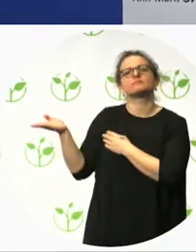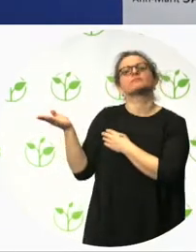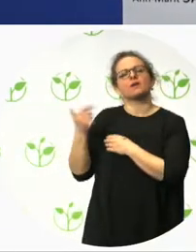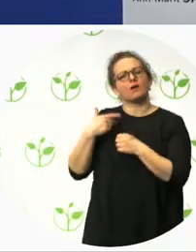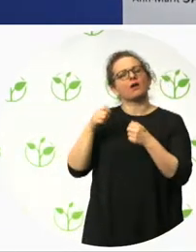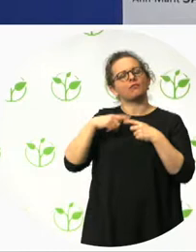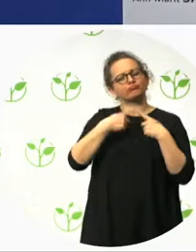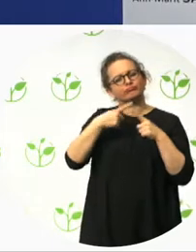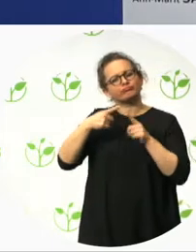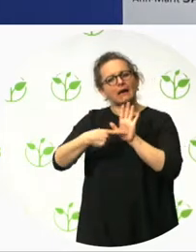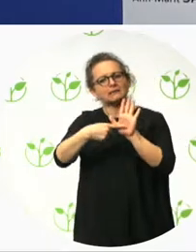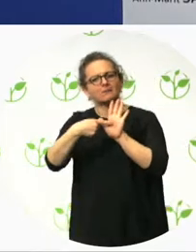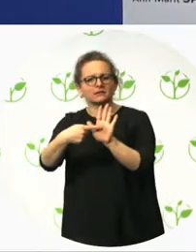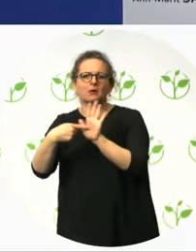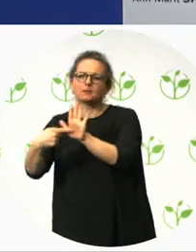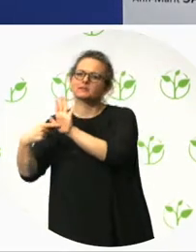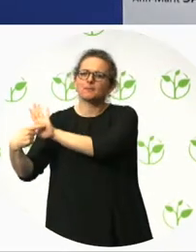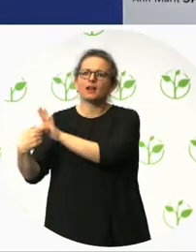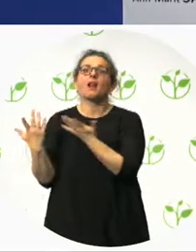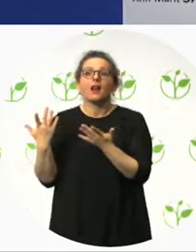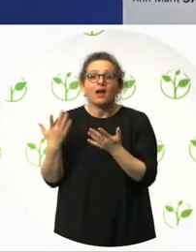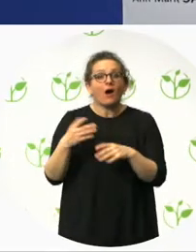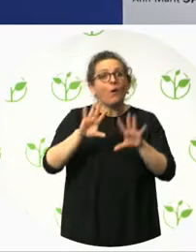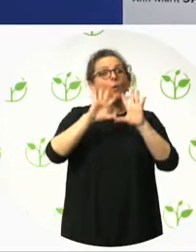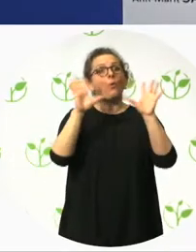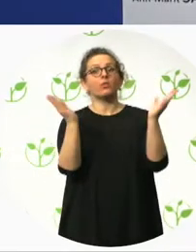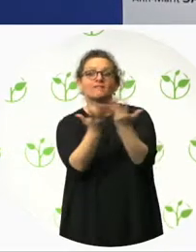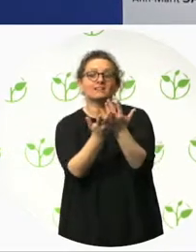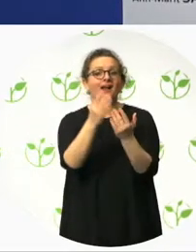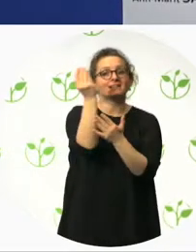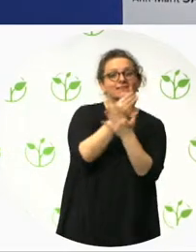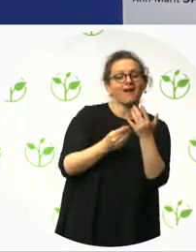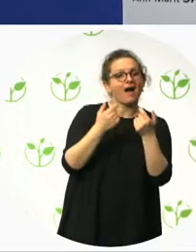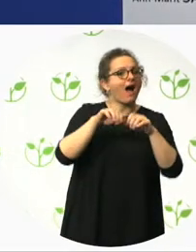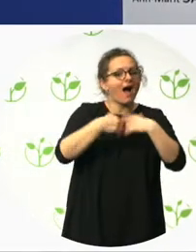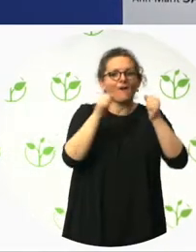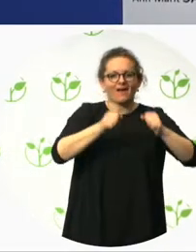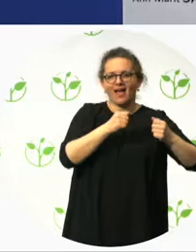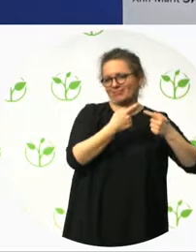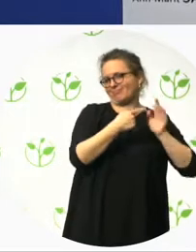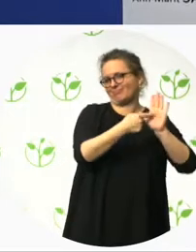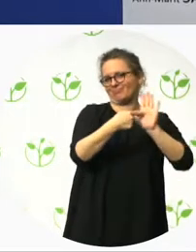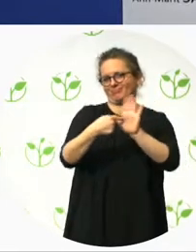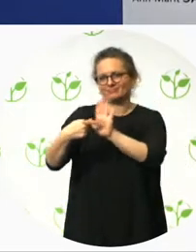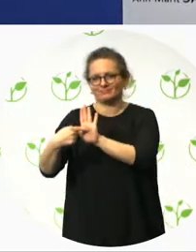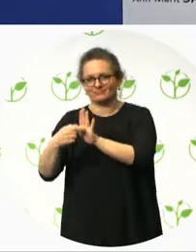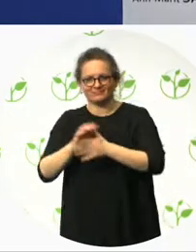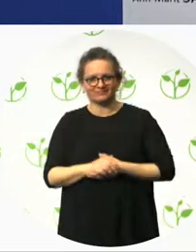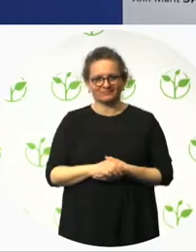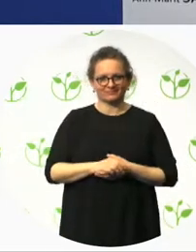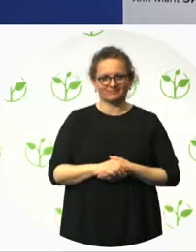swiftly moving to our first speaker here is Anne-Marit Sabon, who is from Oslo,